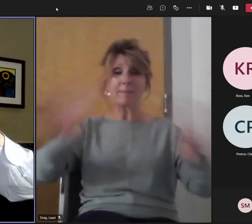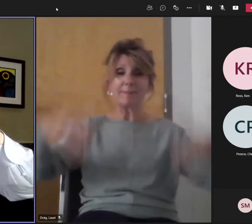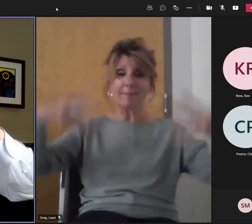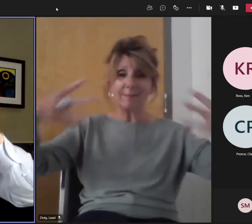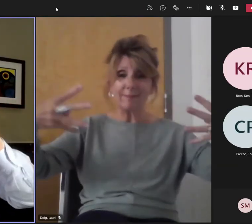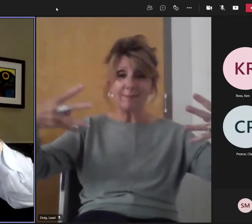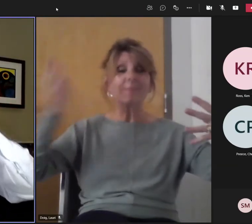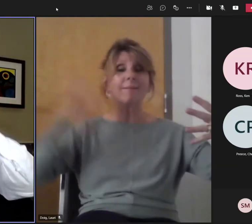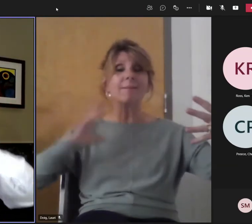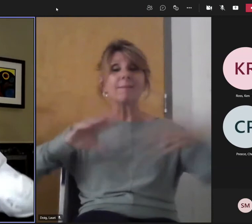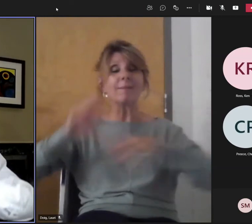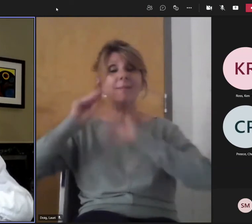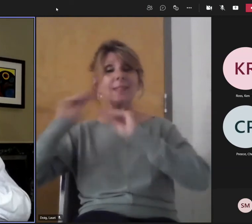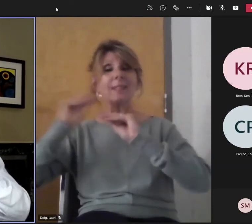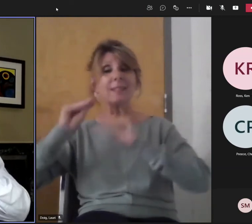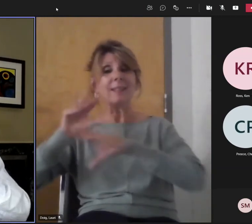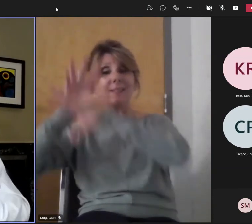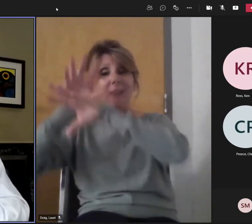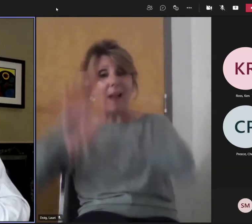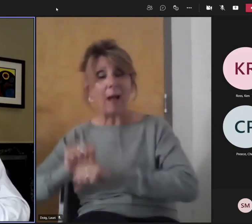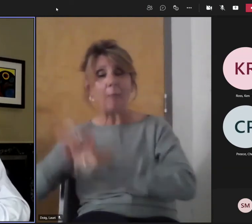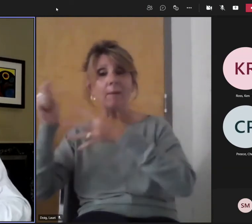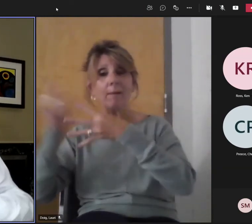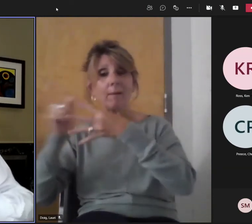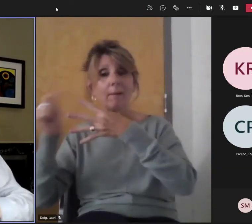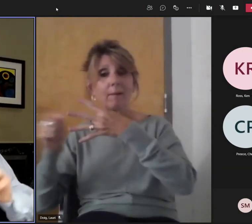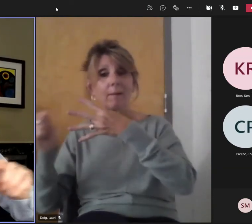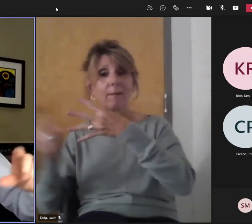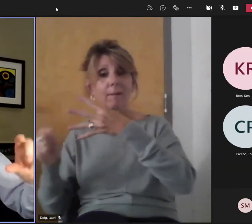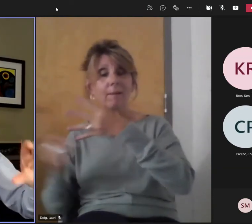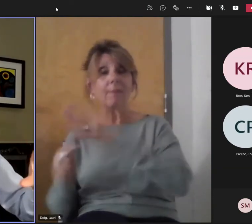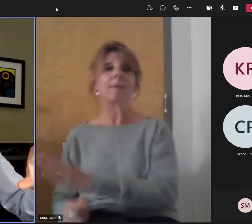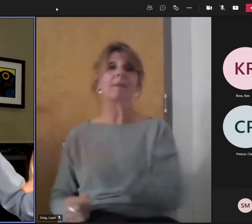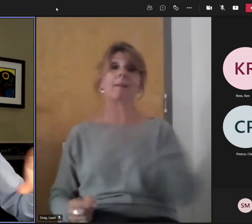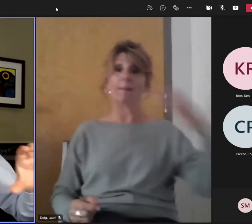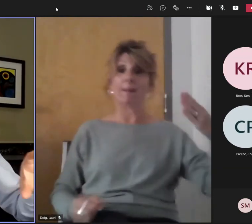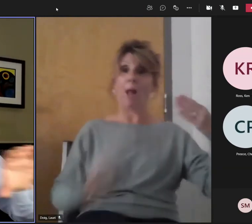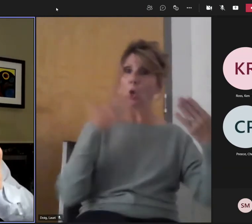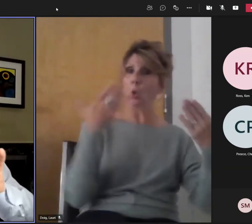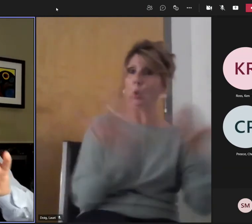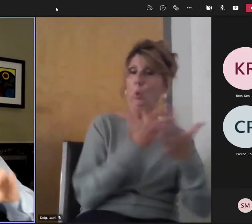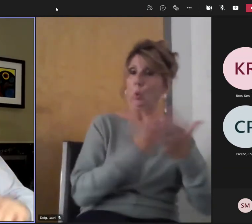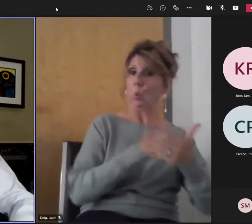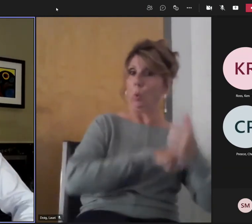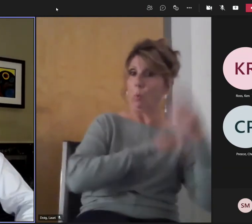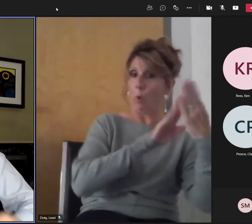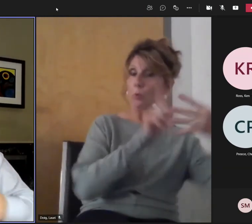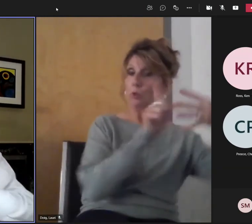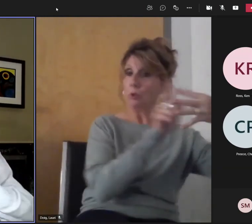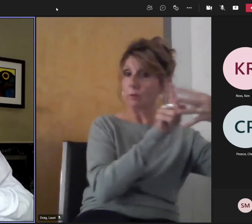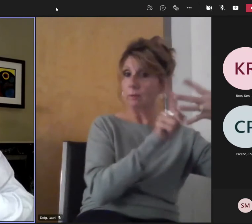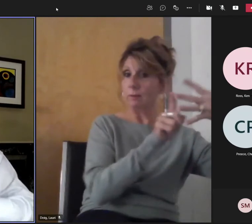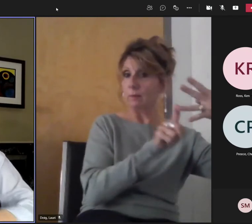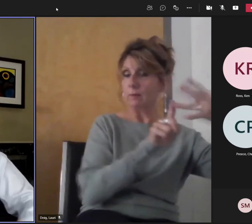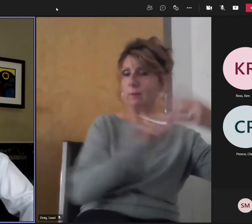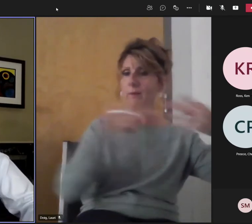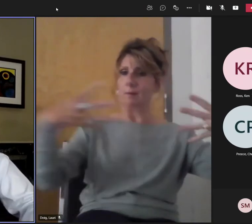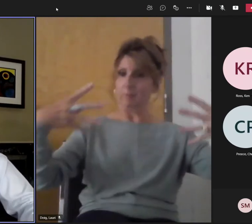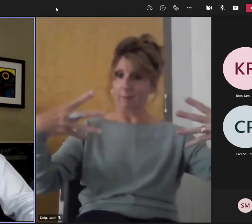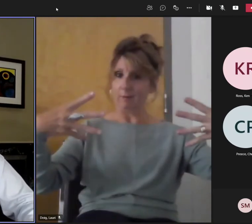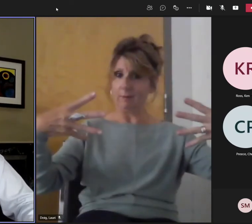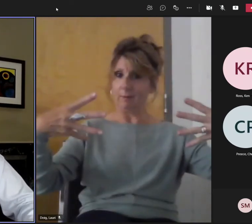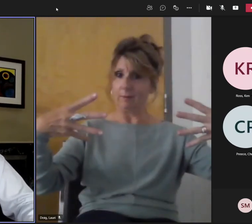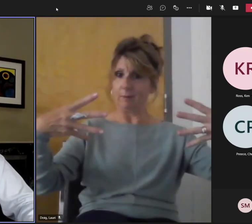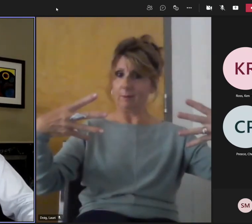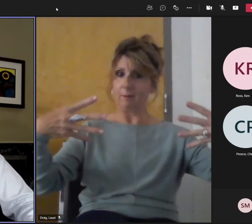And down here are the comparison to the new pedagogy in learning. There's about eight or nine things that are paired that way. And on the right-hand